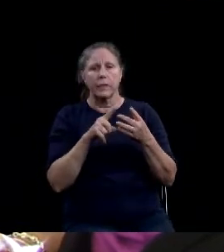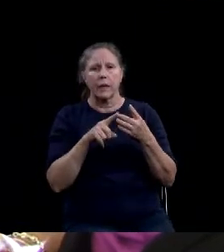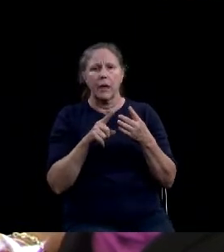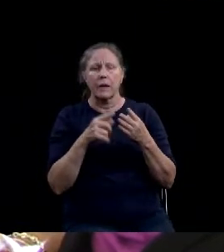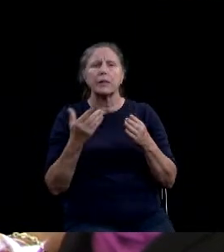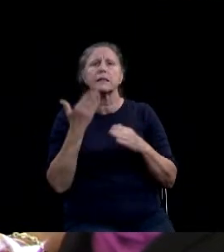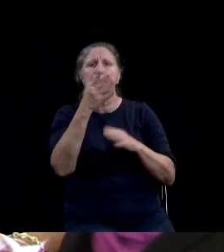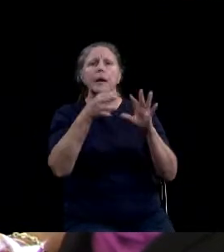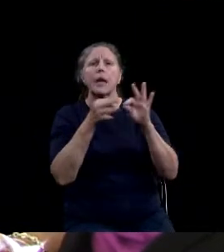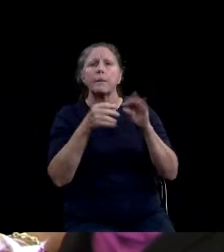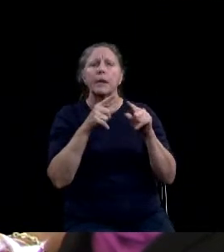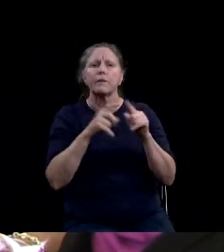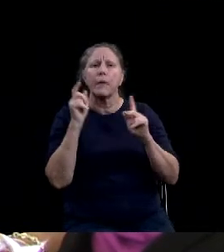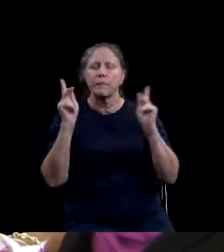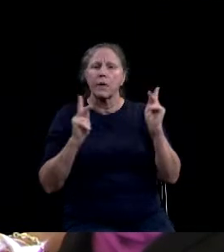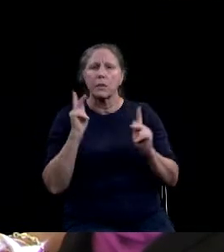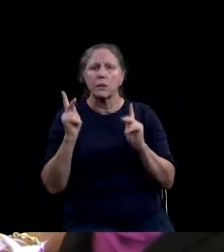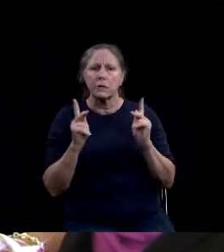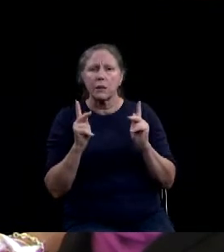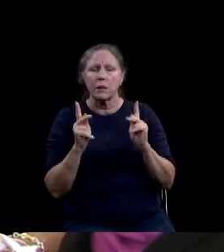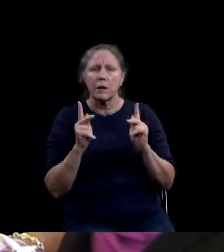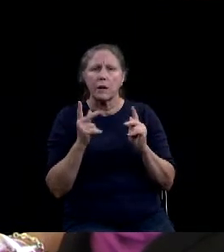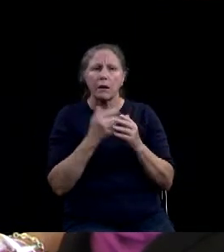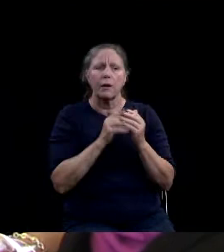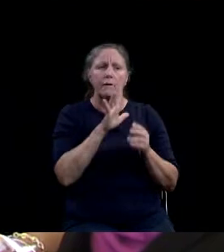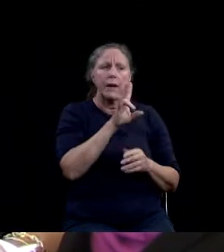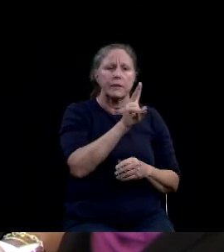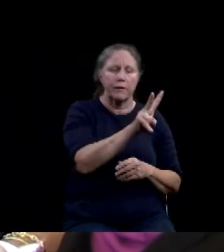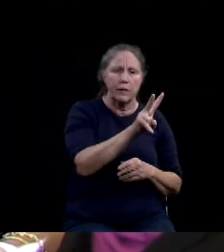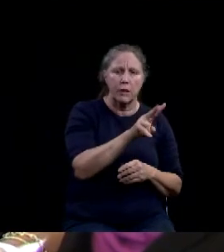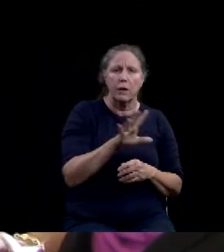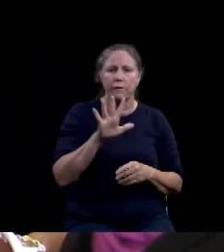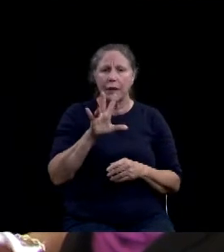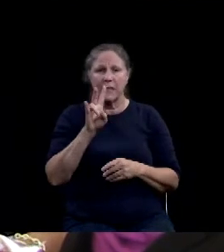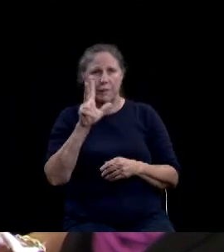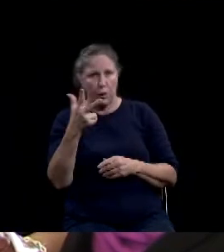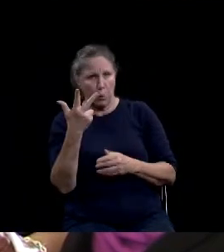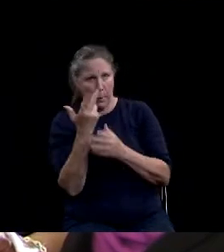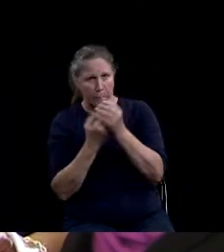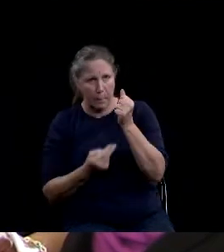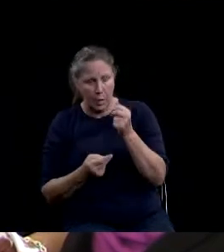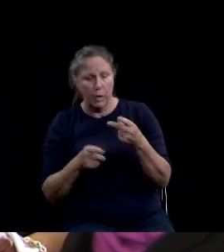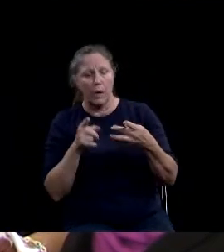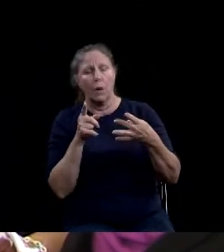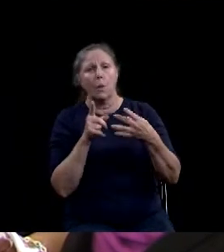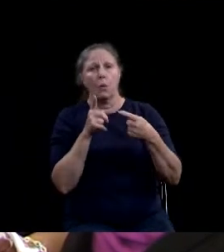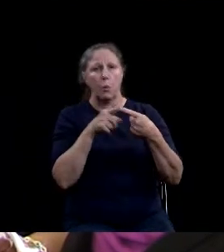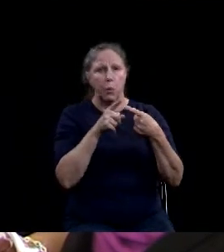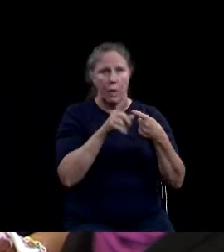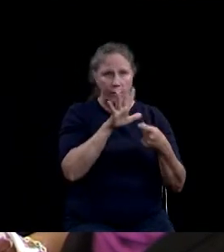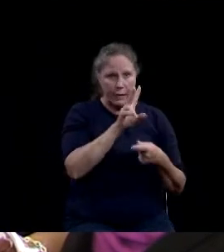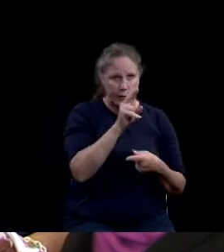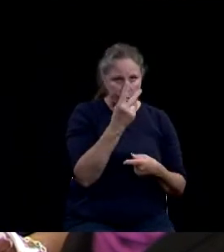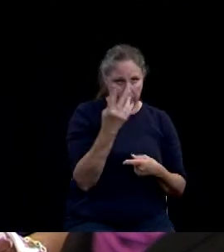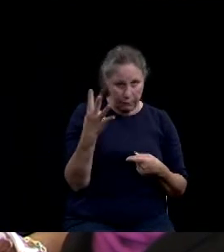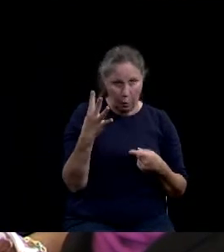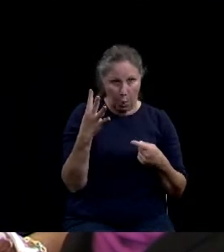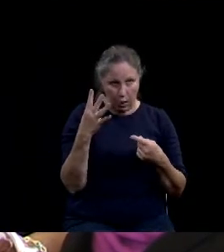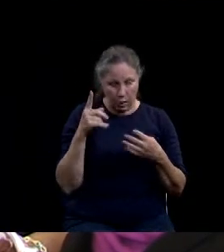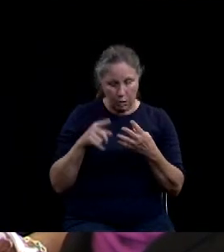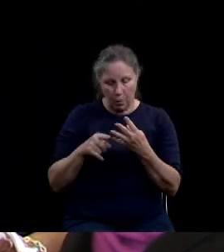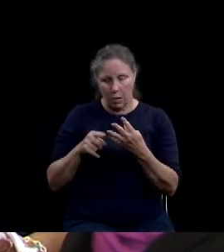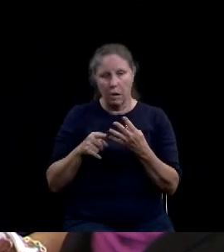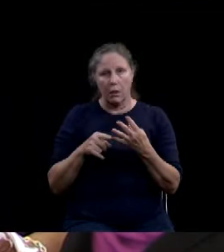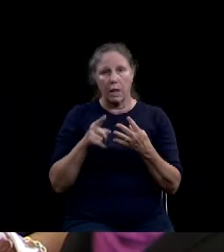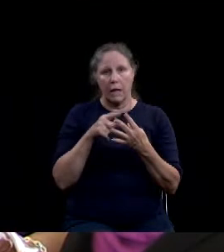572 and 573. One of them will be for 574. Each speaker gets three minutes to speak on as